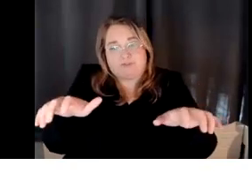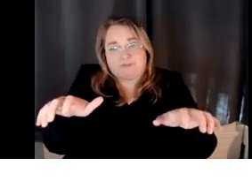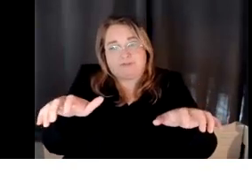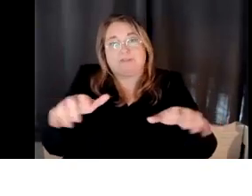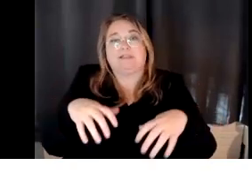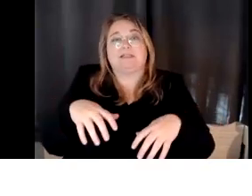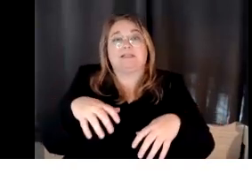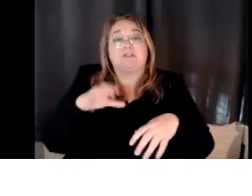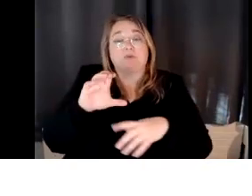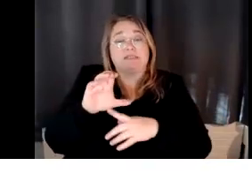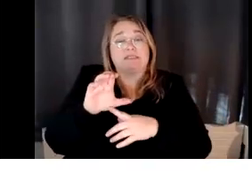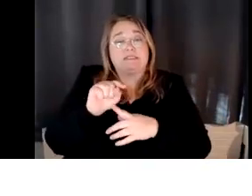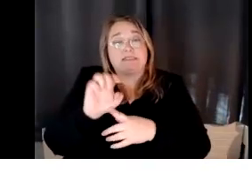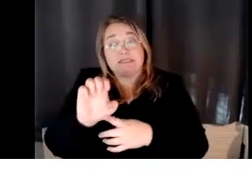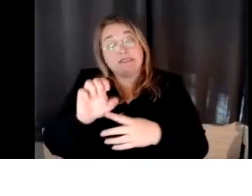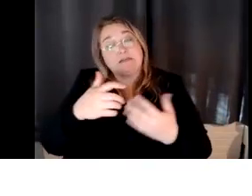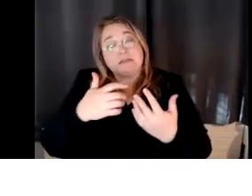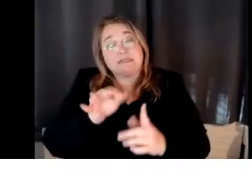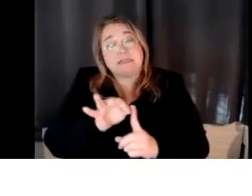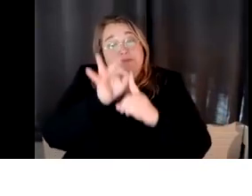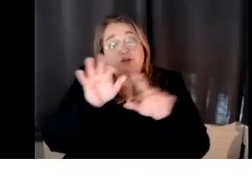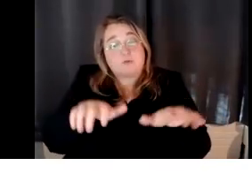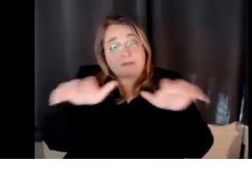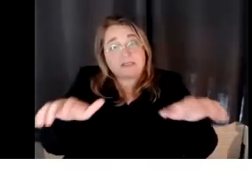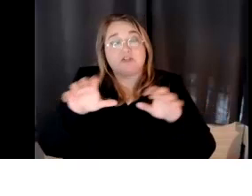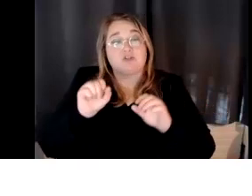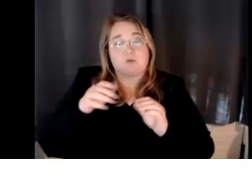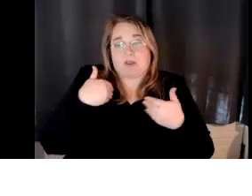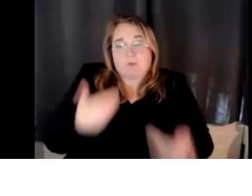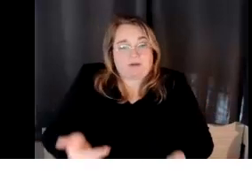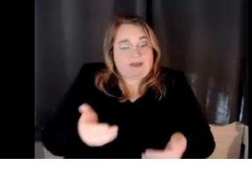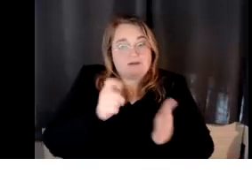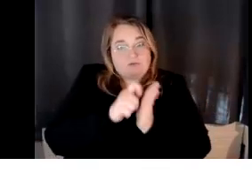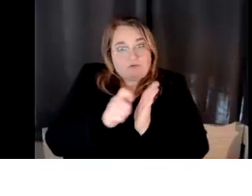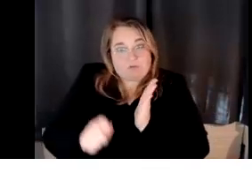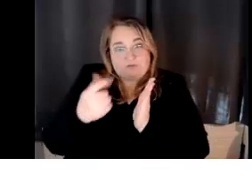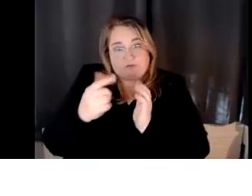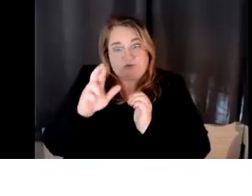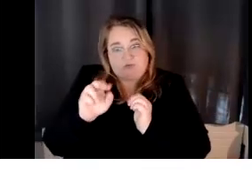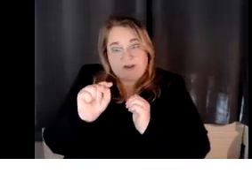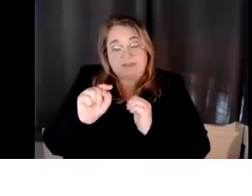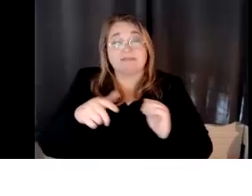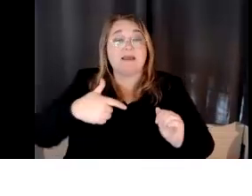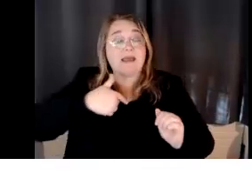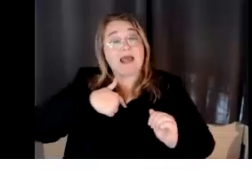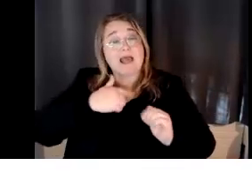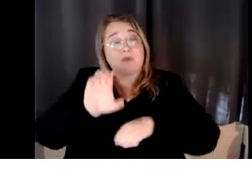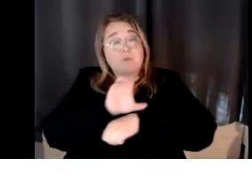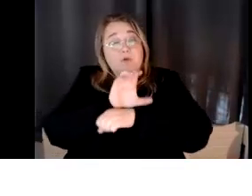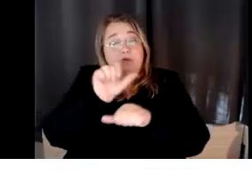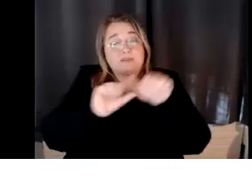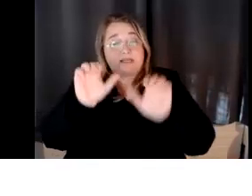I wrote those grants. I am also a computer scientist by education and